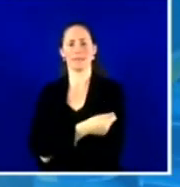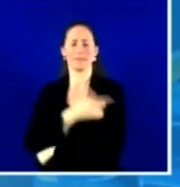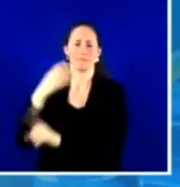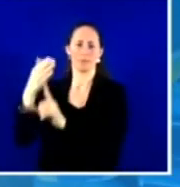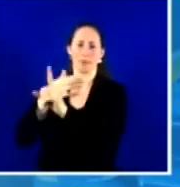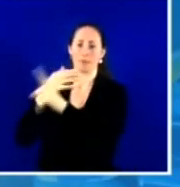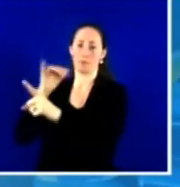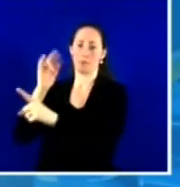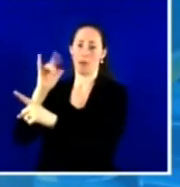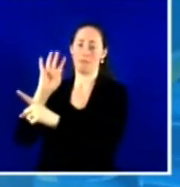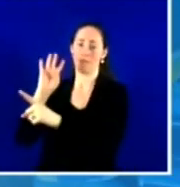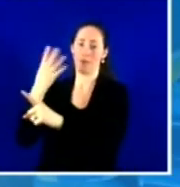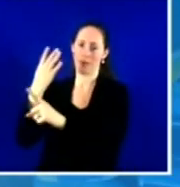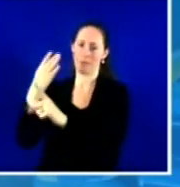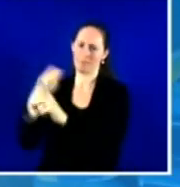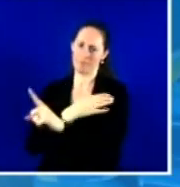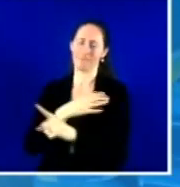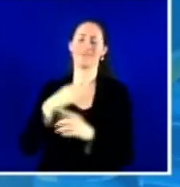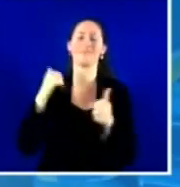great rest of the day.